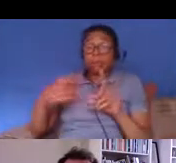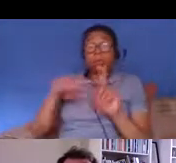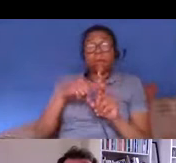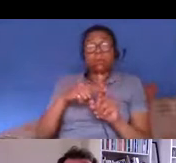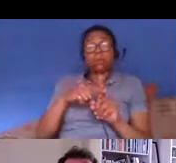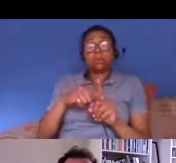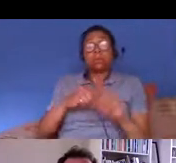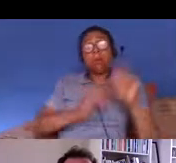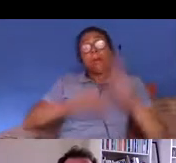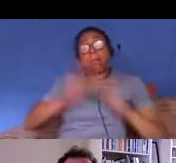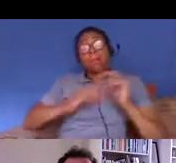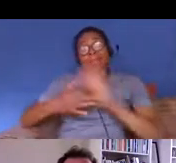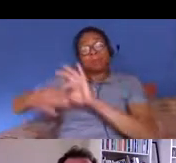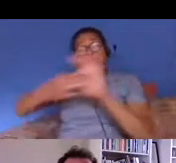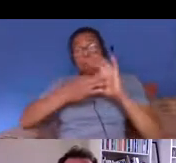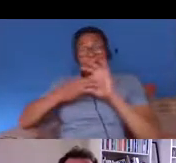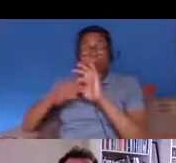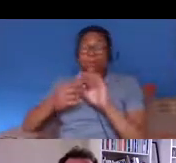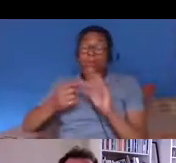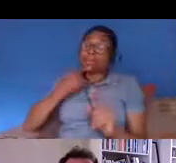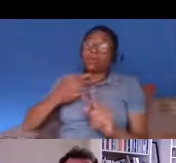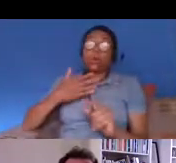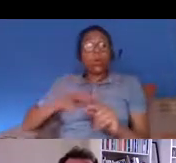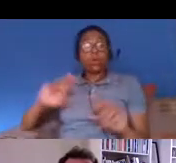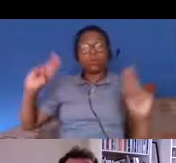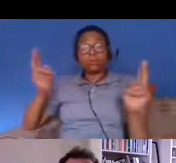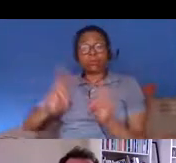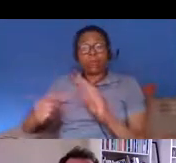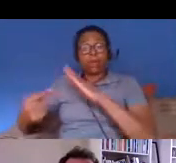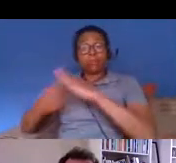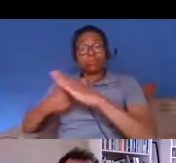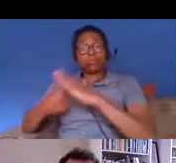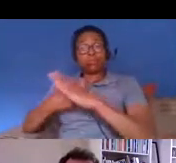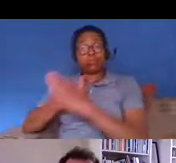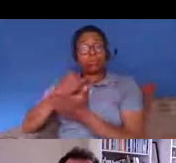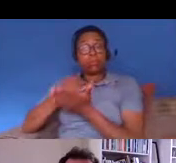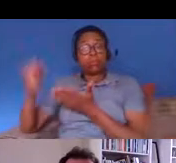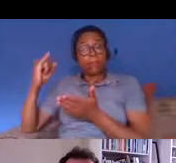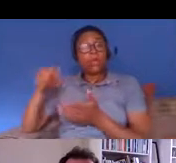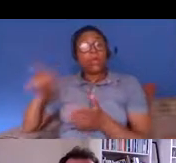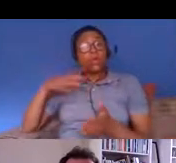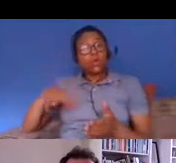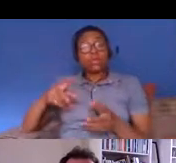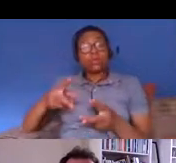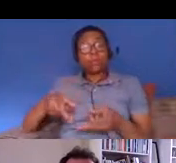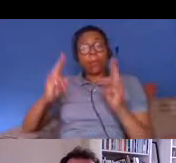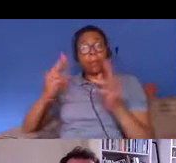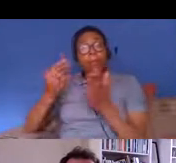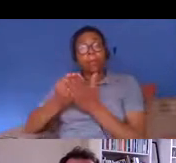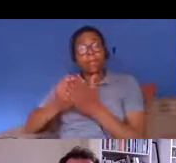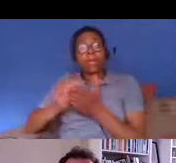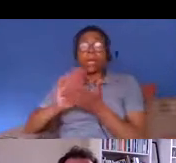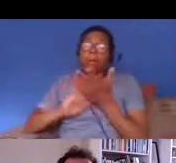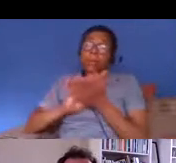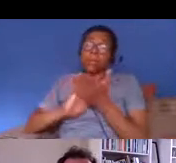to they wanted to cut down on illegal immigration as they call it then you need to cut off the money and so they introduced the